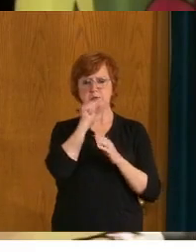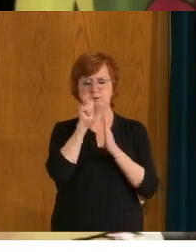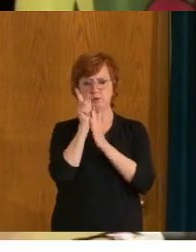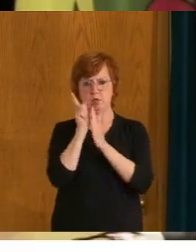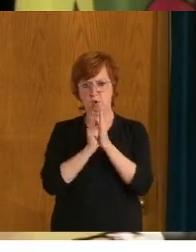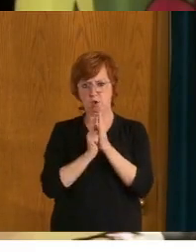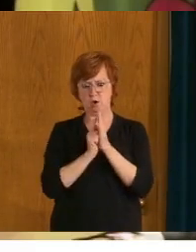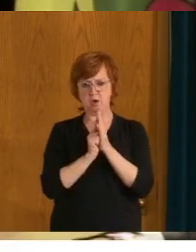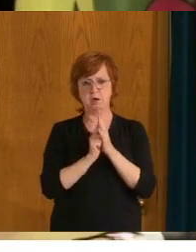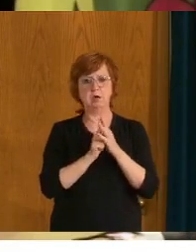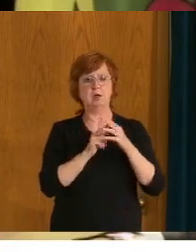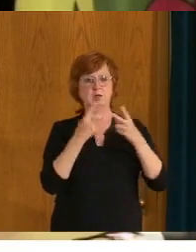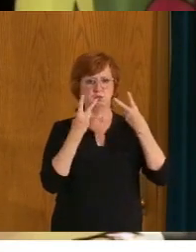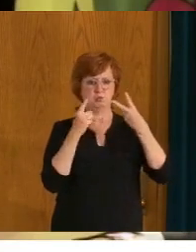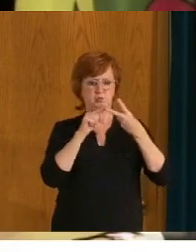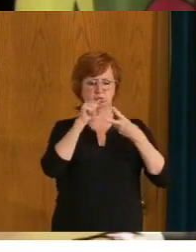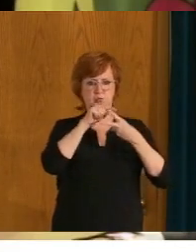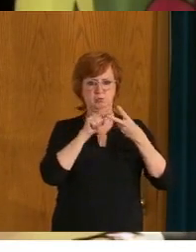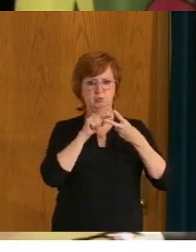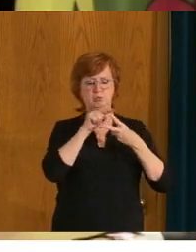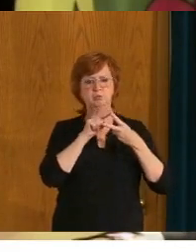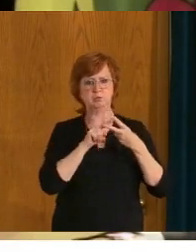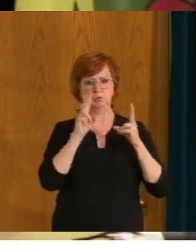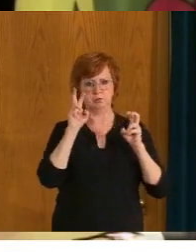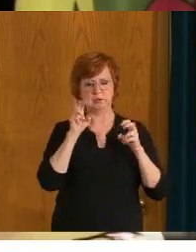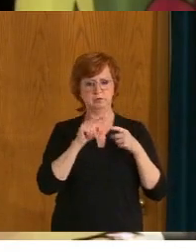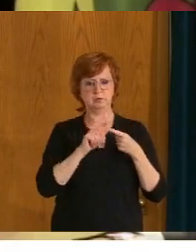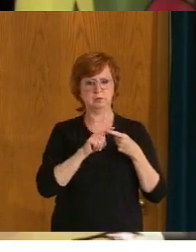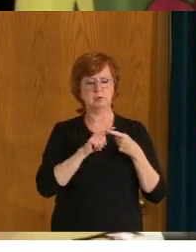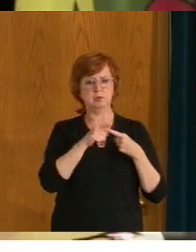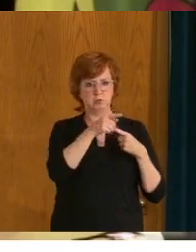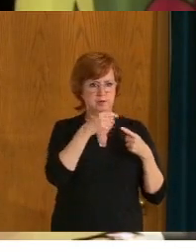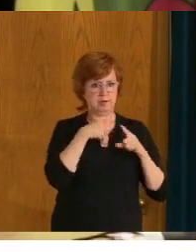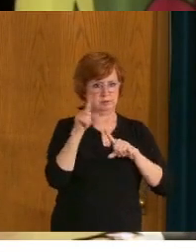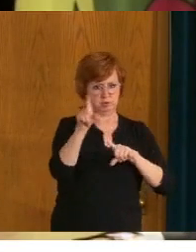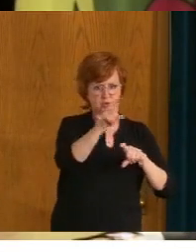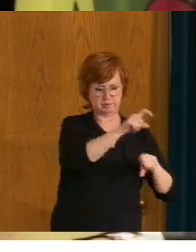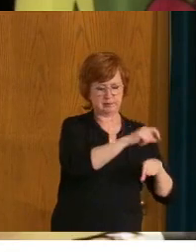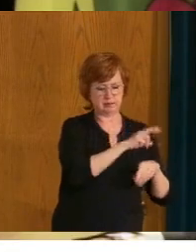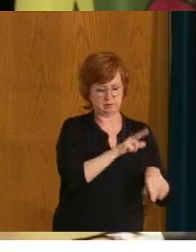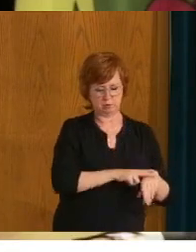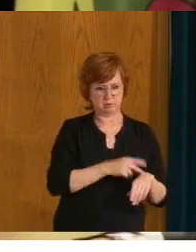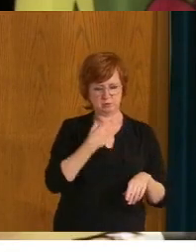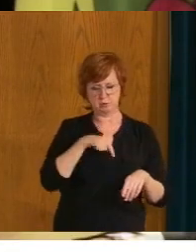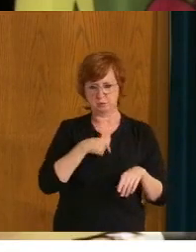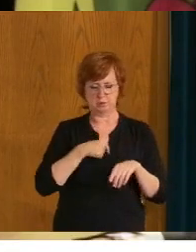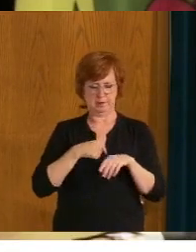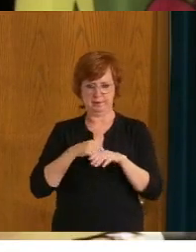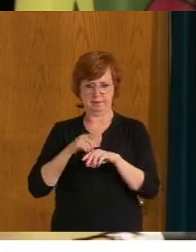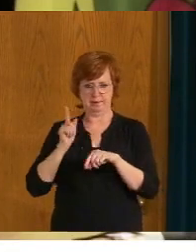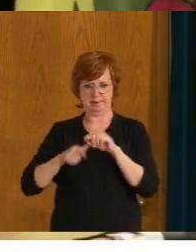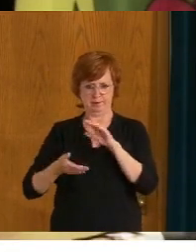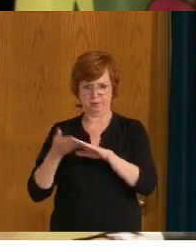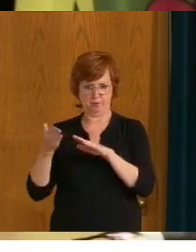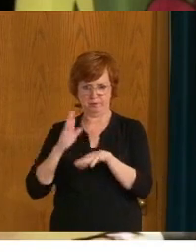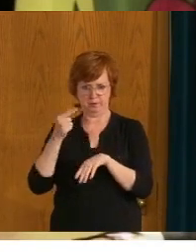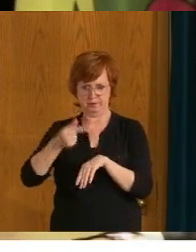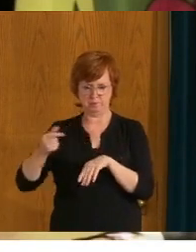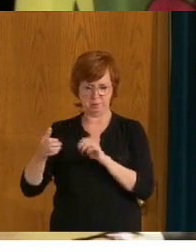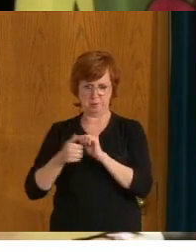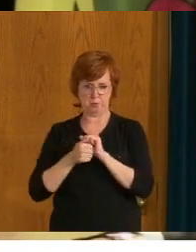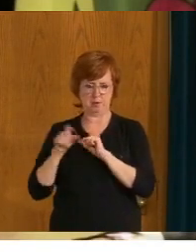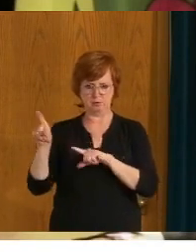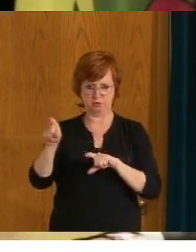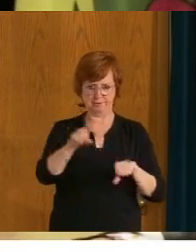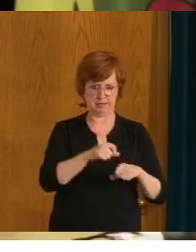nature. First, with respect to polls, I'd say we, you know, there's polls that are occurring all of the time. We don't govern by polls. We govern by, you